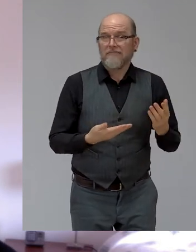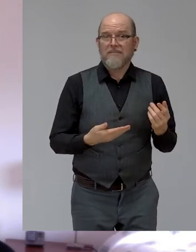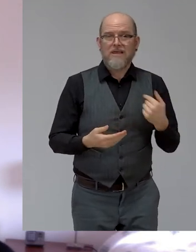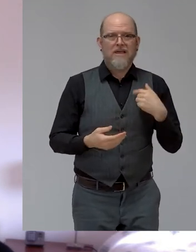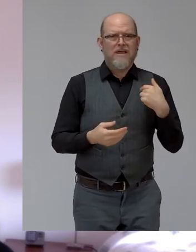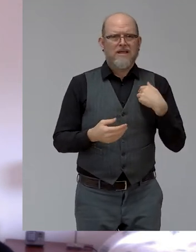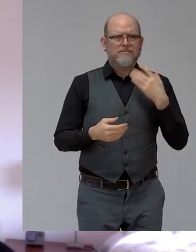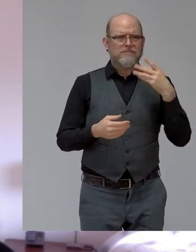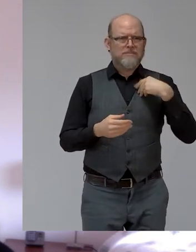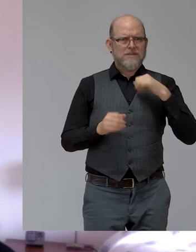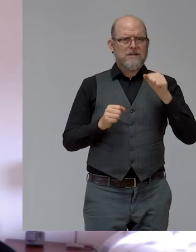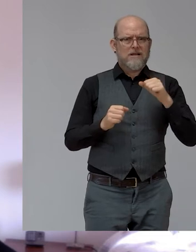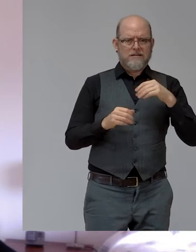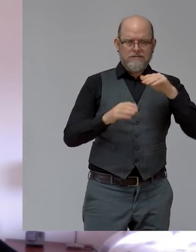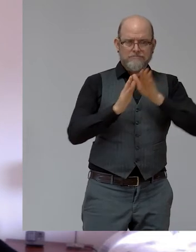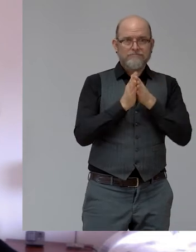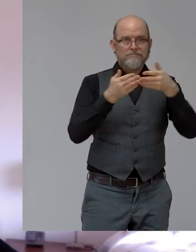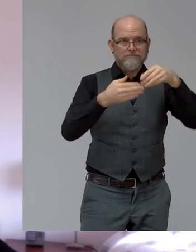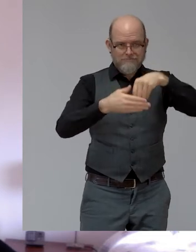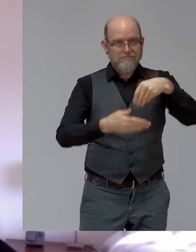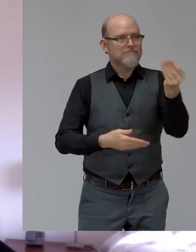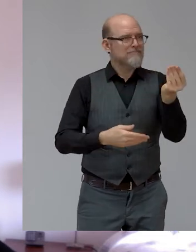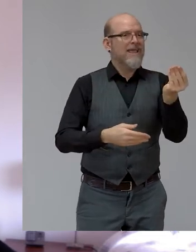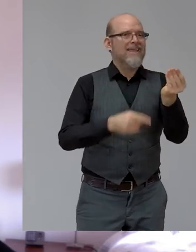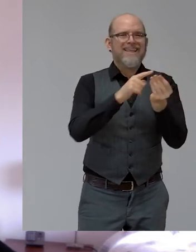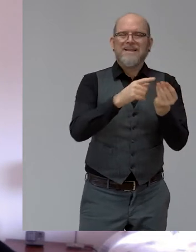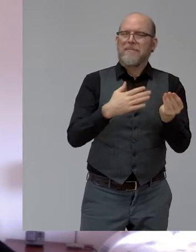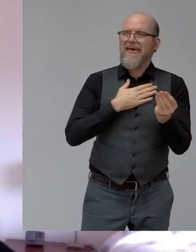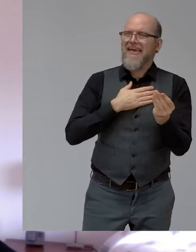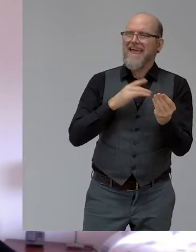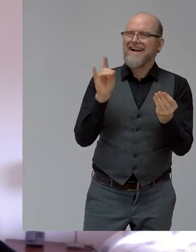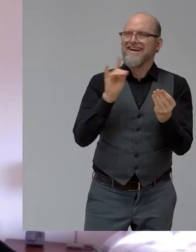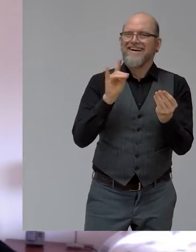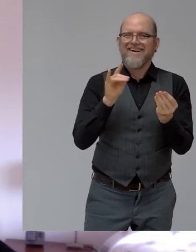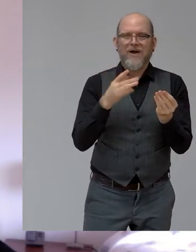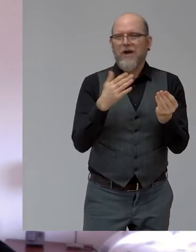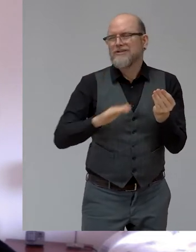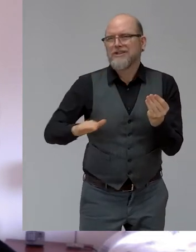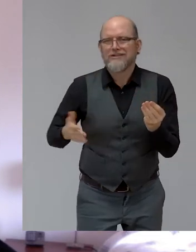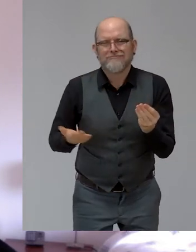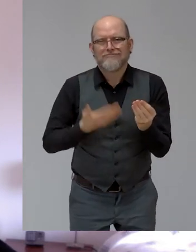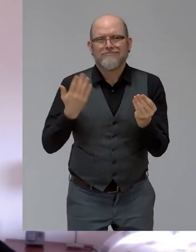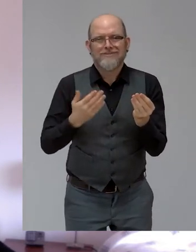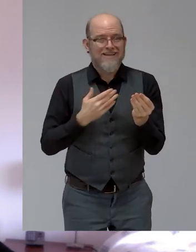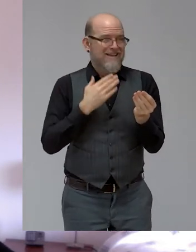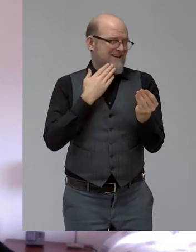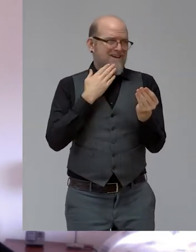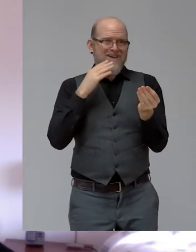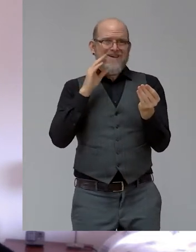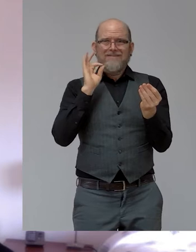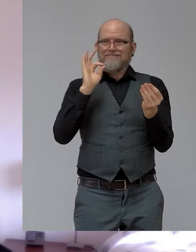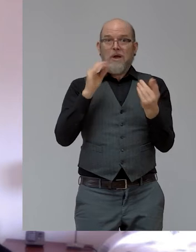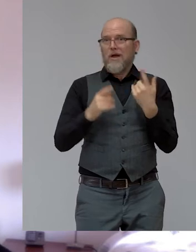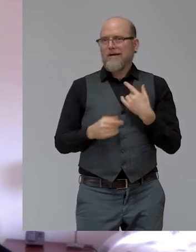I obviously like to see the card the most, which has got my dog or my yacht or, you know, my girlfriend, because that's